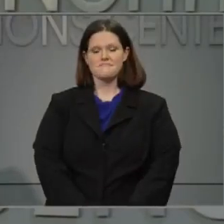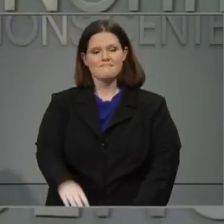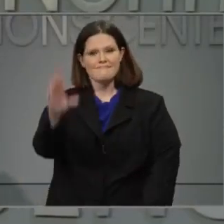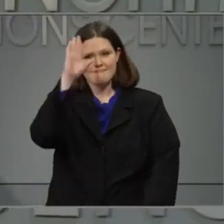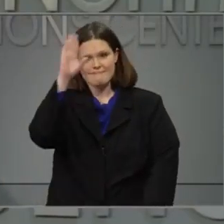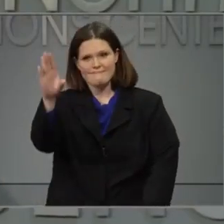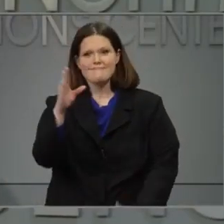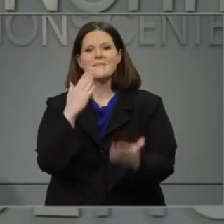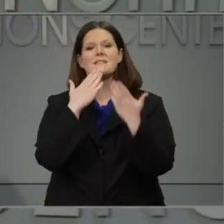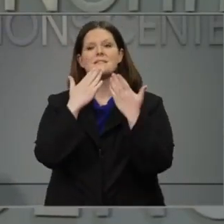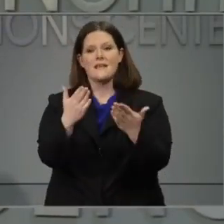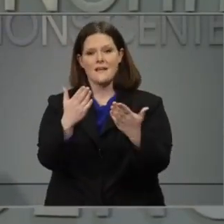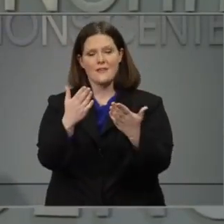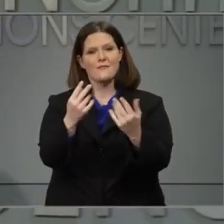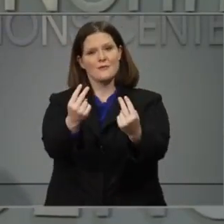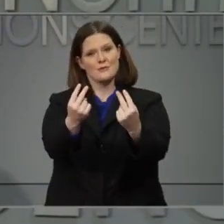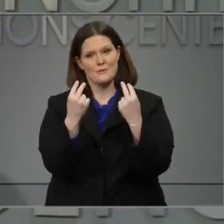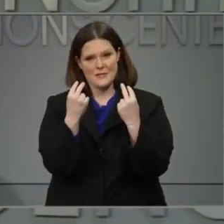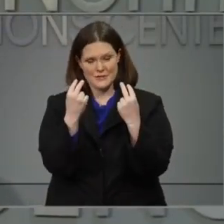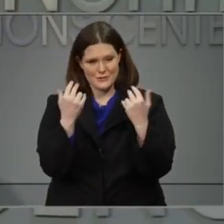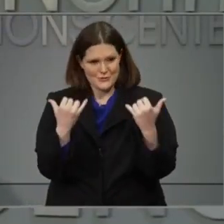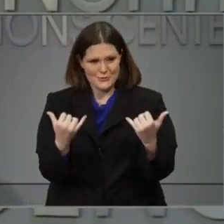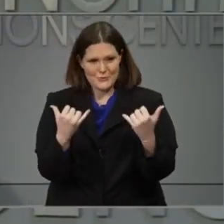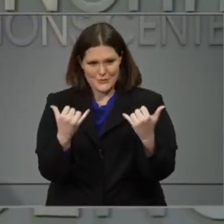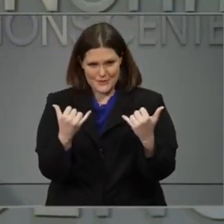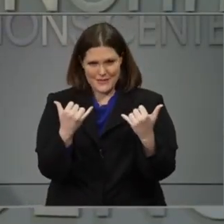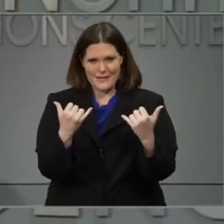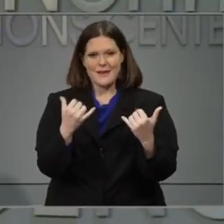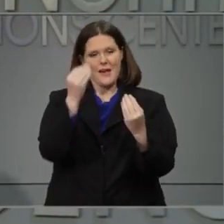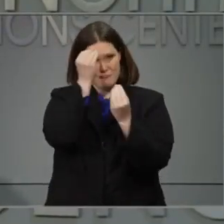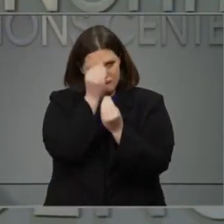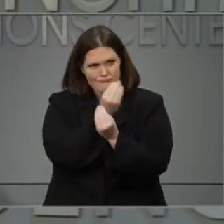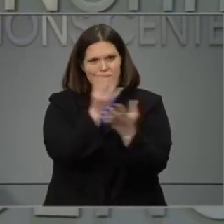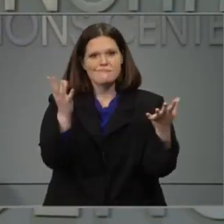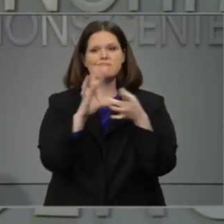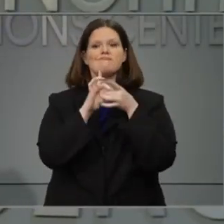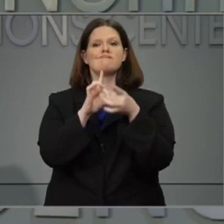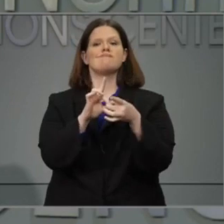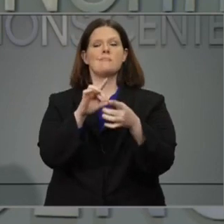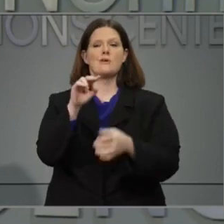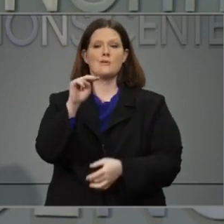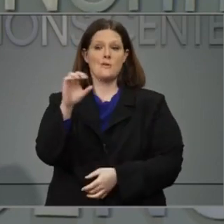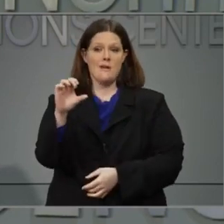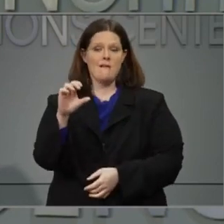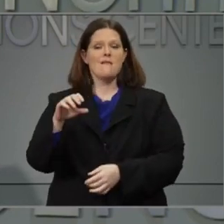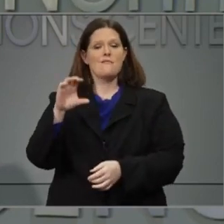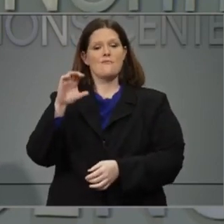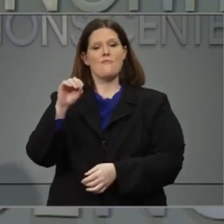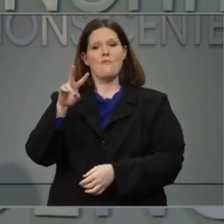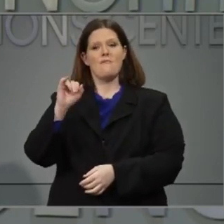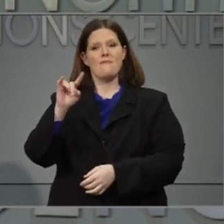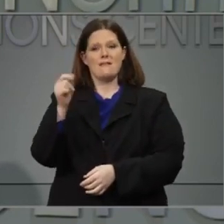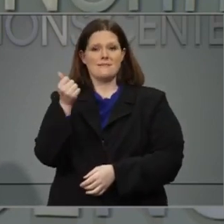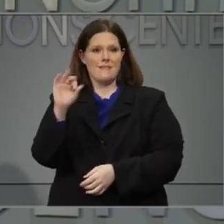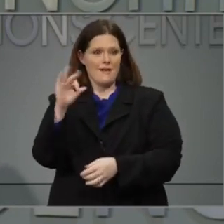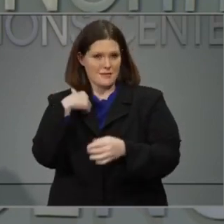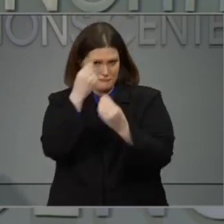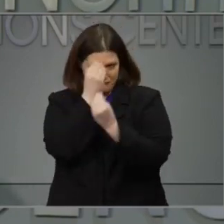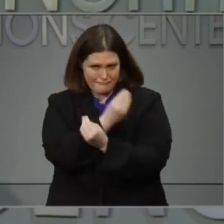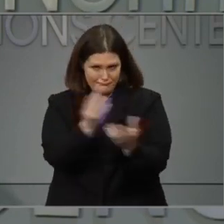Good afternoon everyone and thank you for joining today's update on where North Carolina stands in our fight against COVID-19.